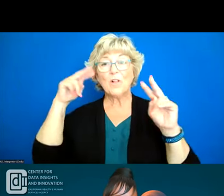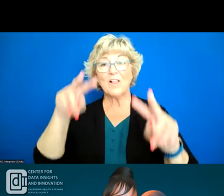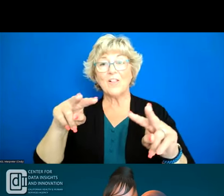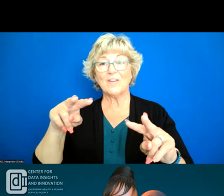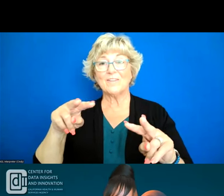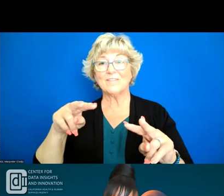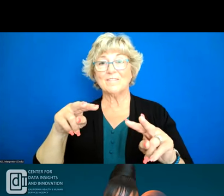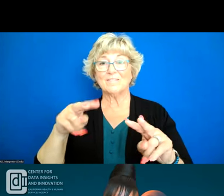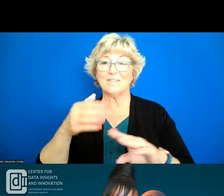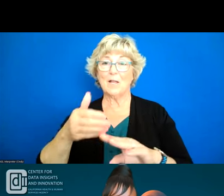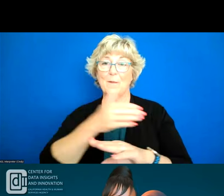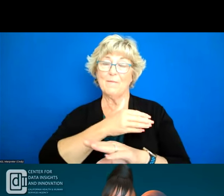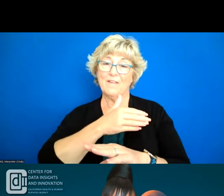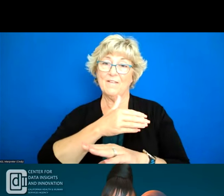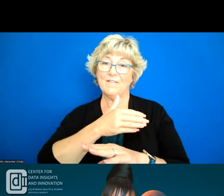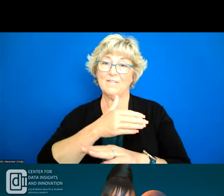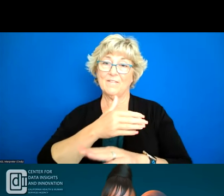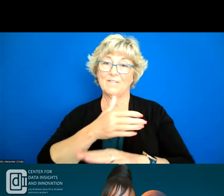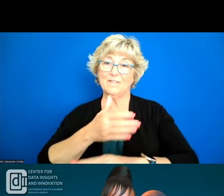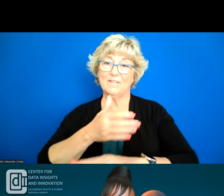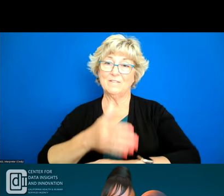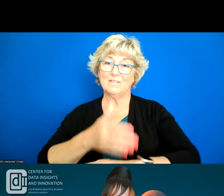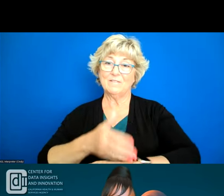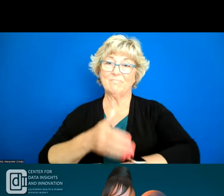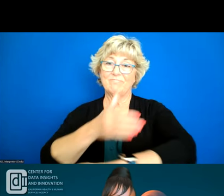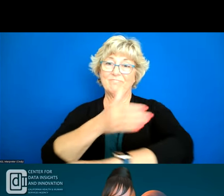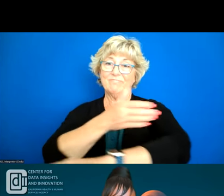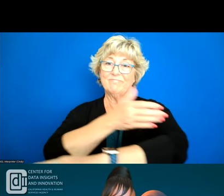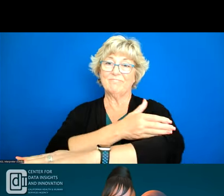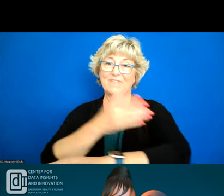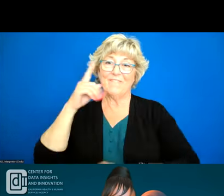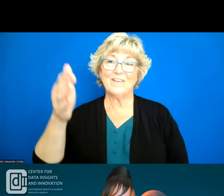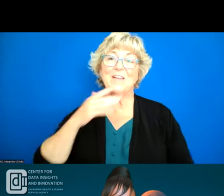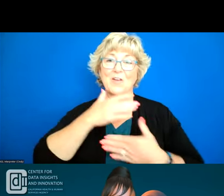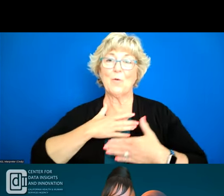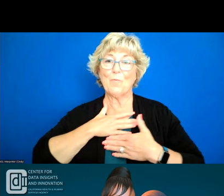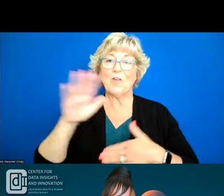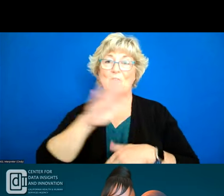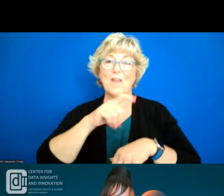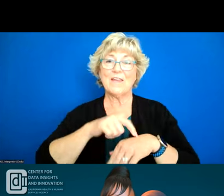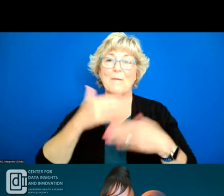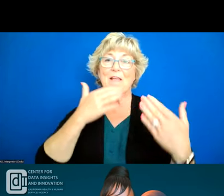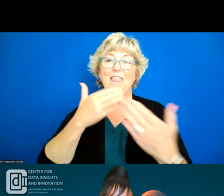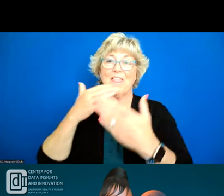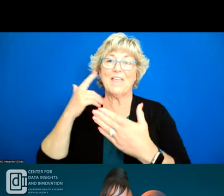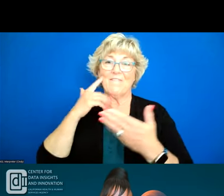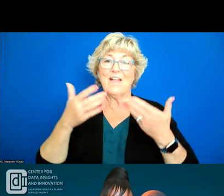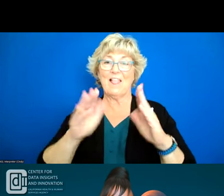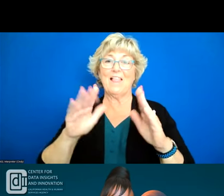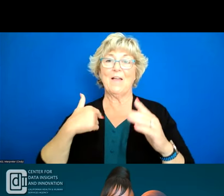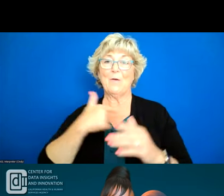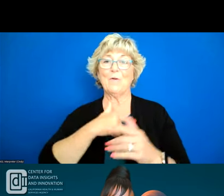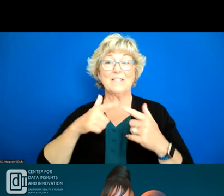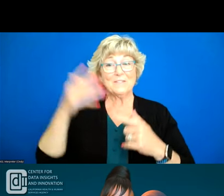prior to doing enhancements in the future so i appreciate your time and thank you so much for allowing us to speak today